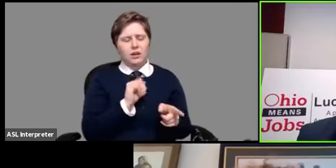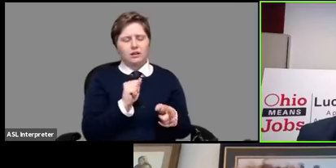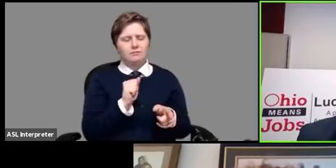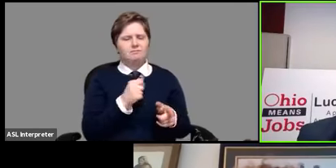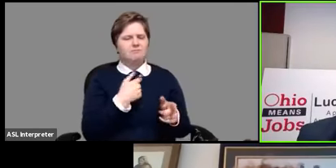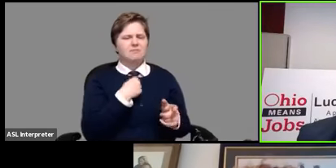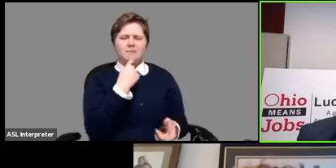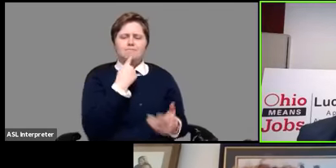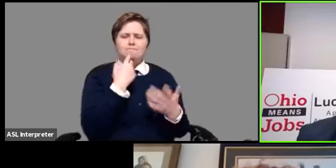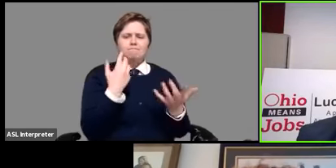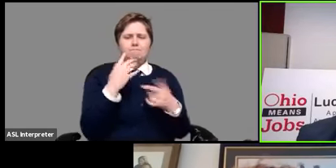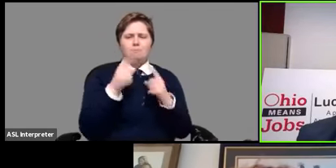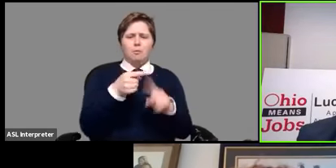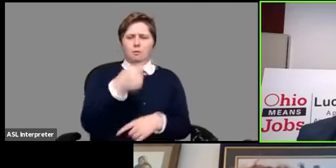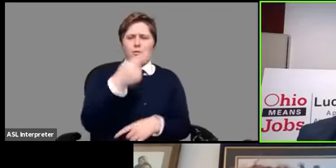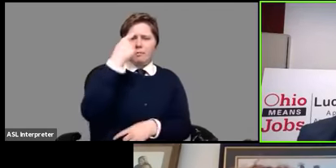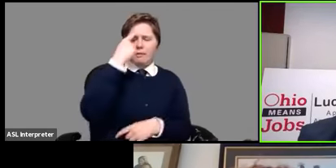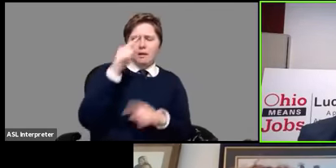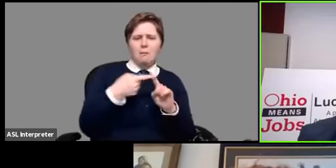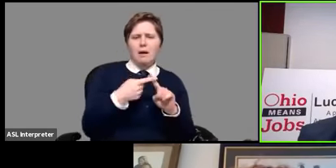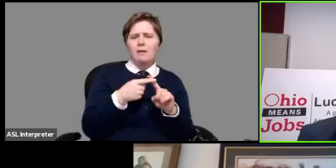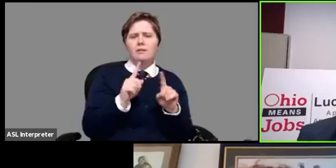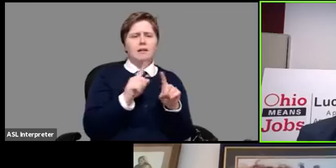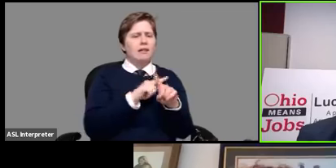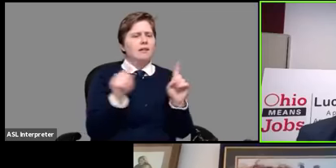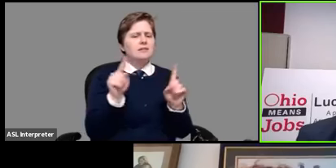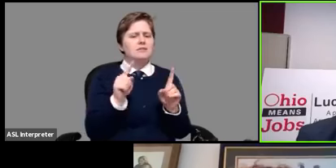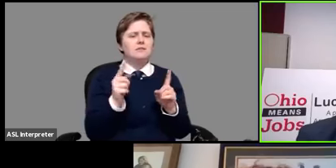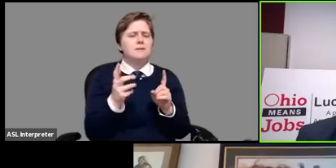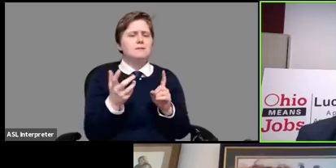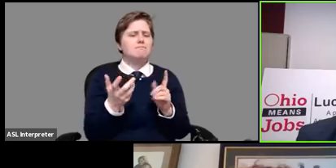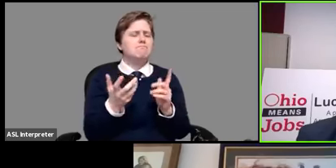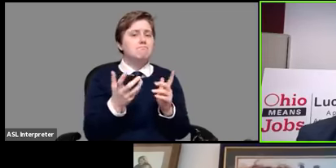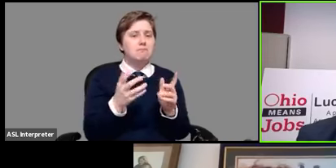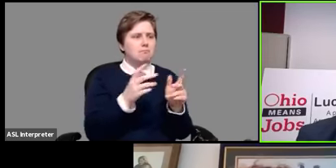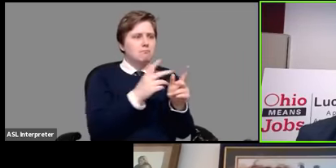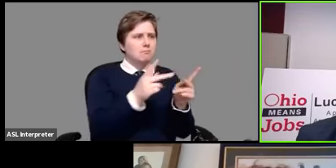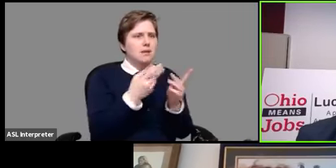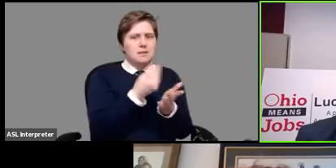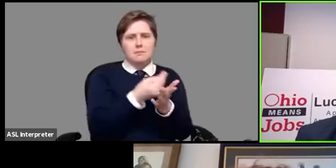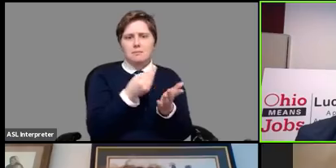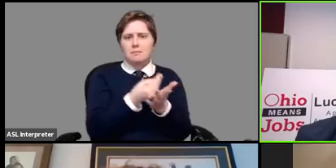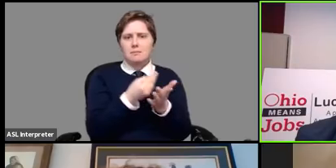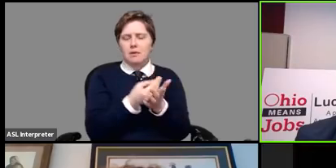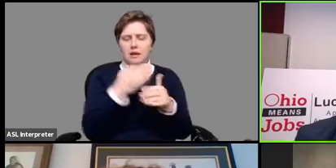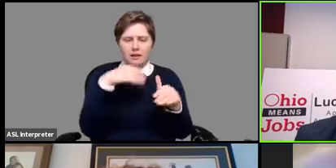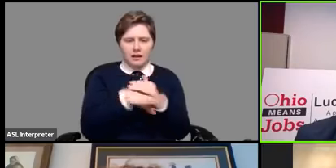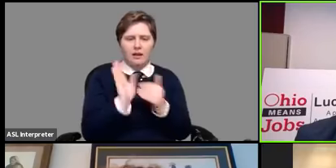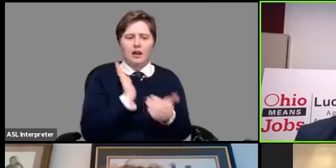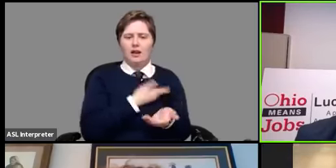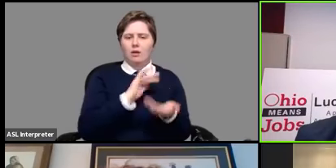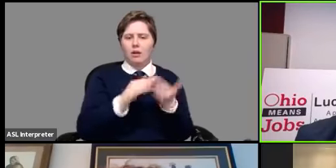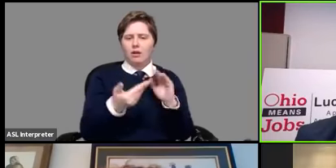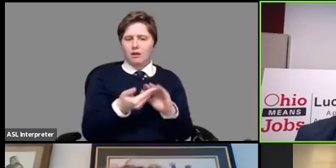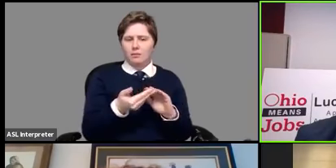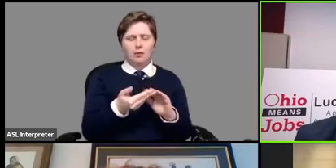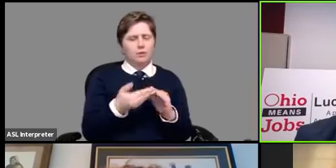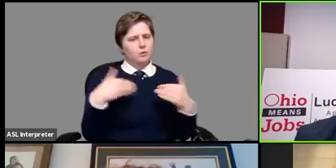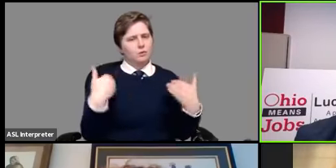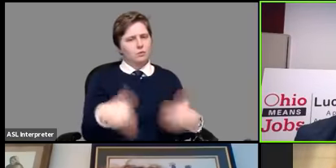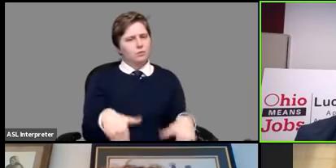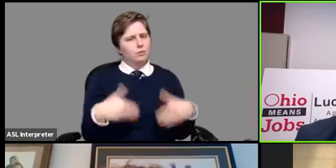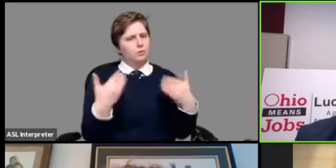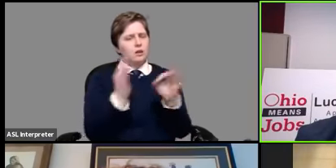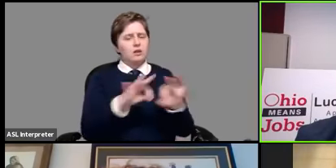know when you think about the different uh sources of money that's coming to our community it is so important